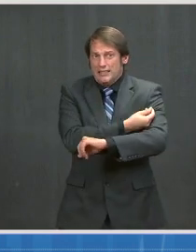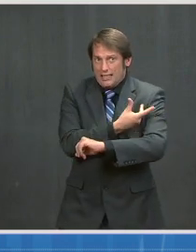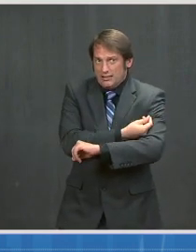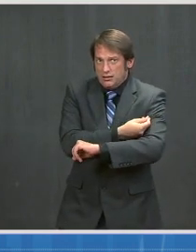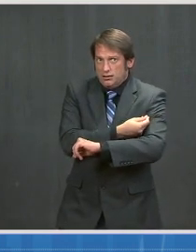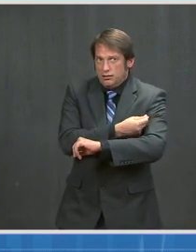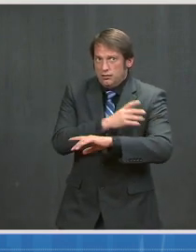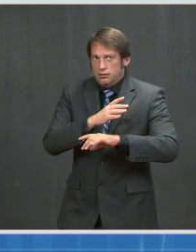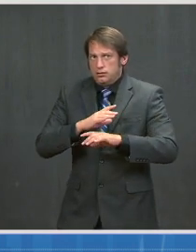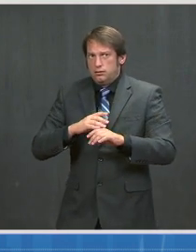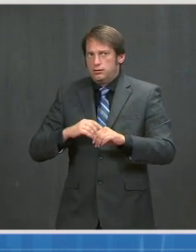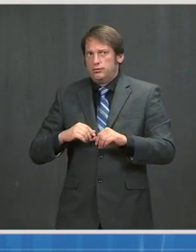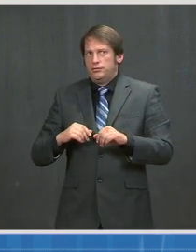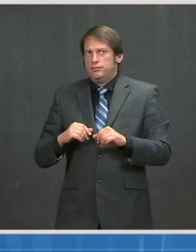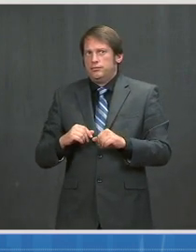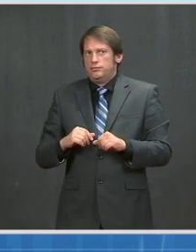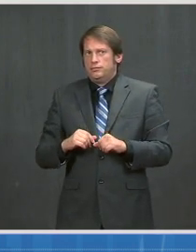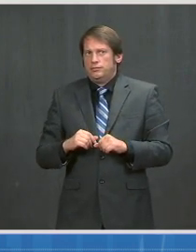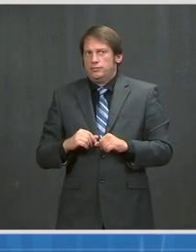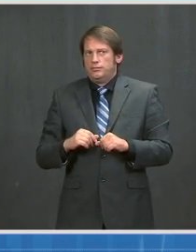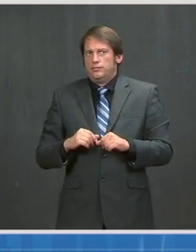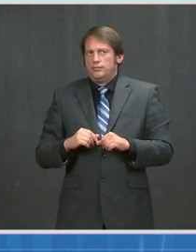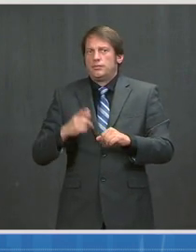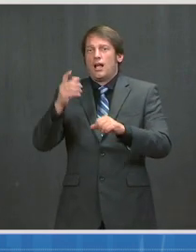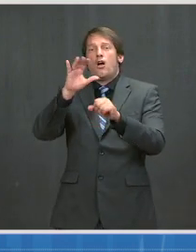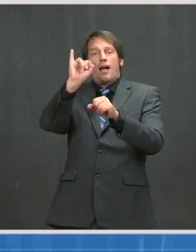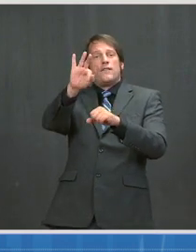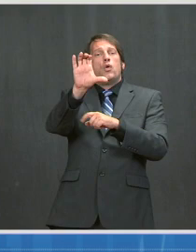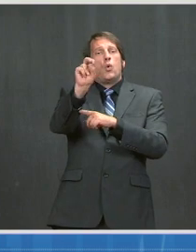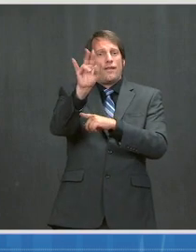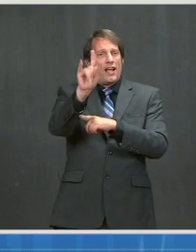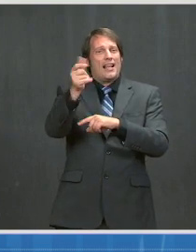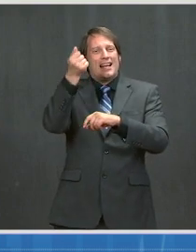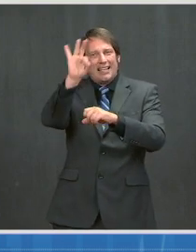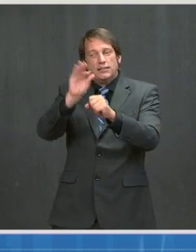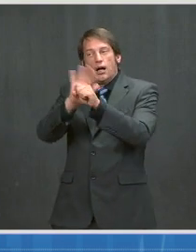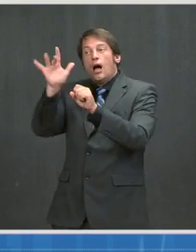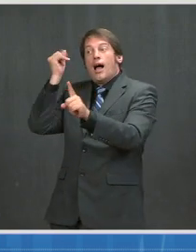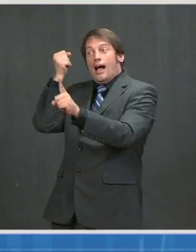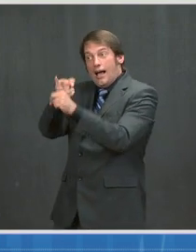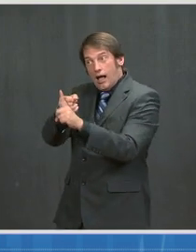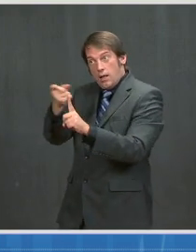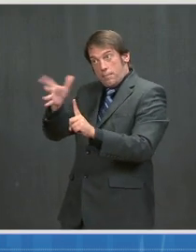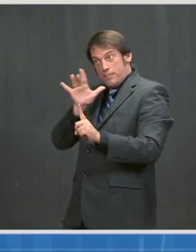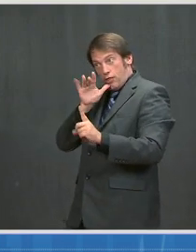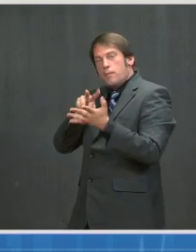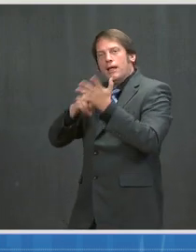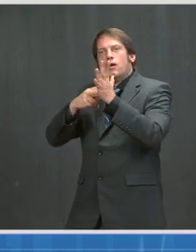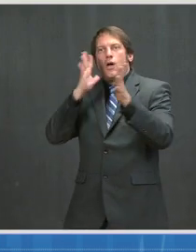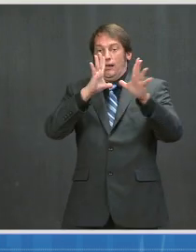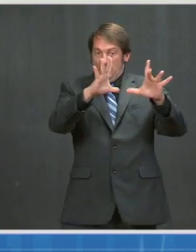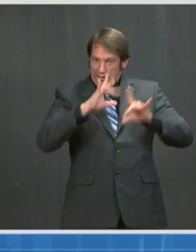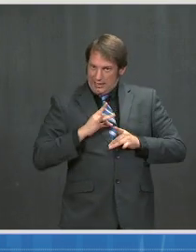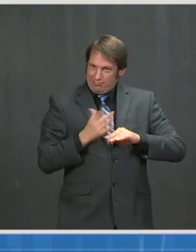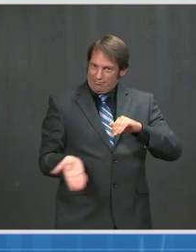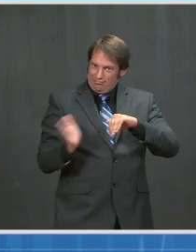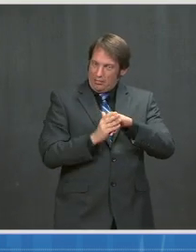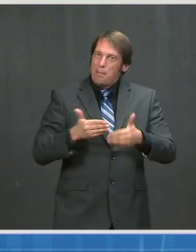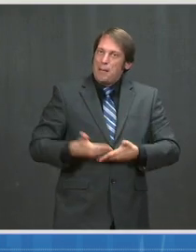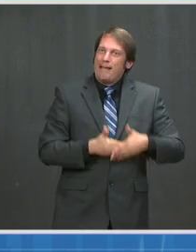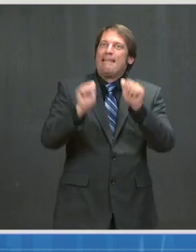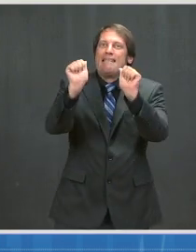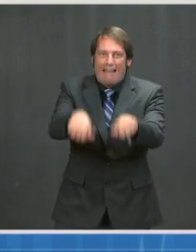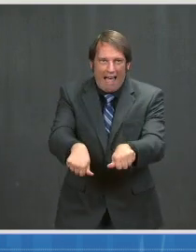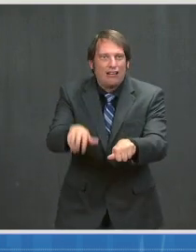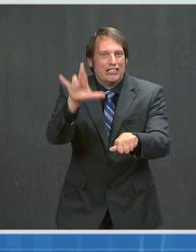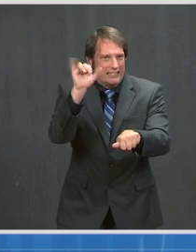pregnant women if they contracted the disease COVID-19, as shown by the risk ratios on